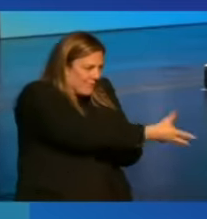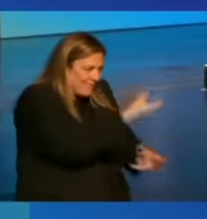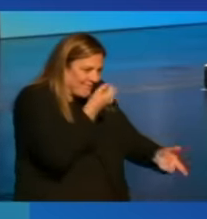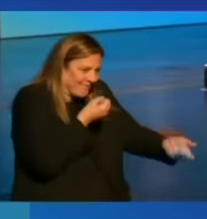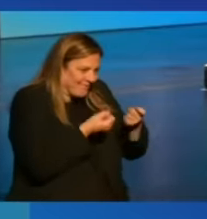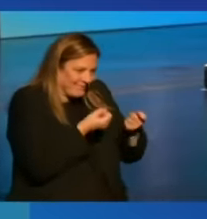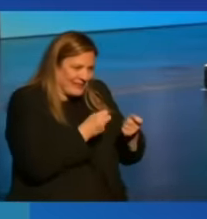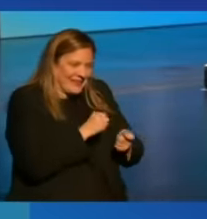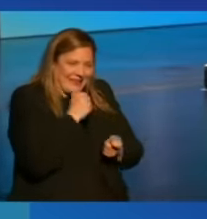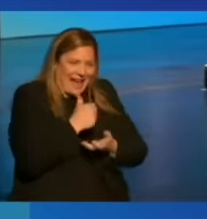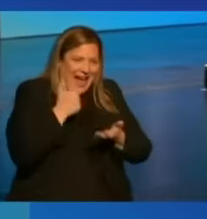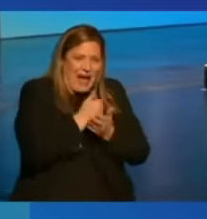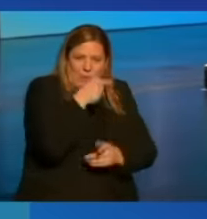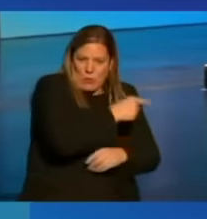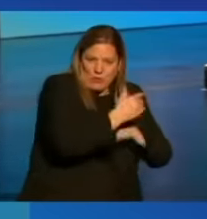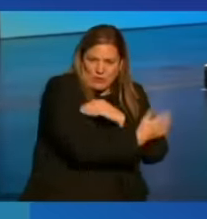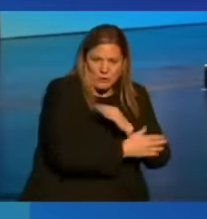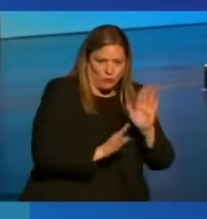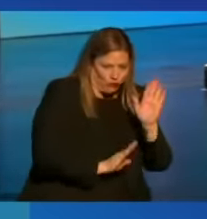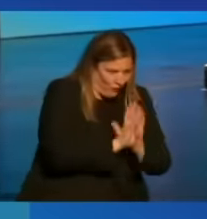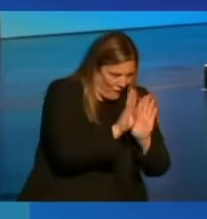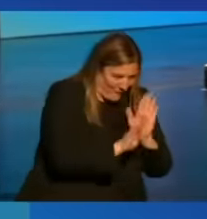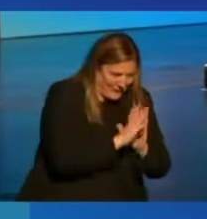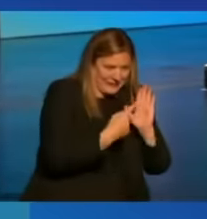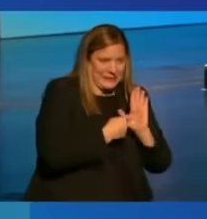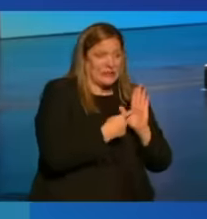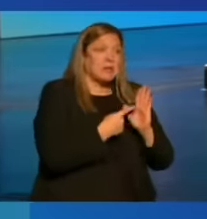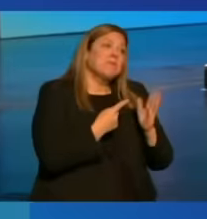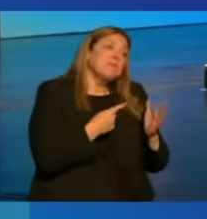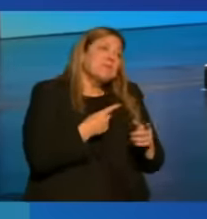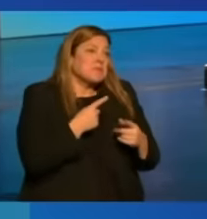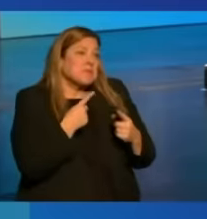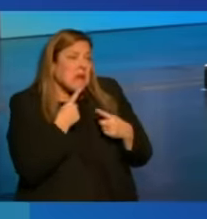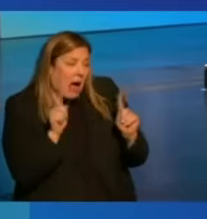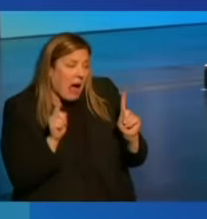It does not help those countries develop. In some cases, it has.